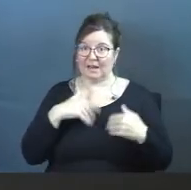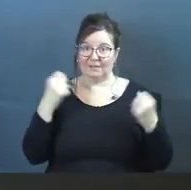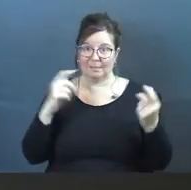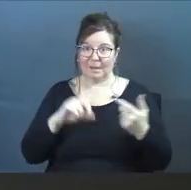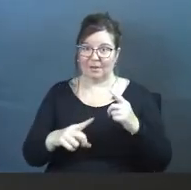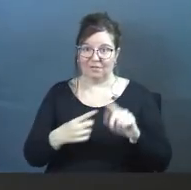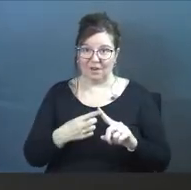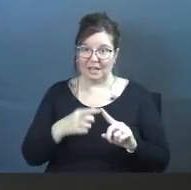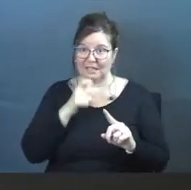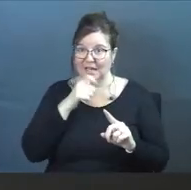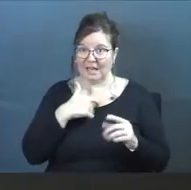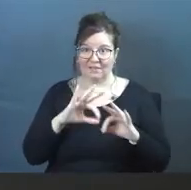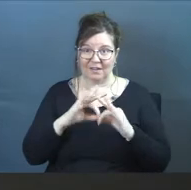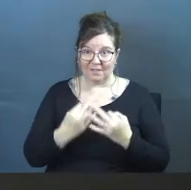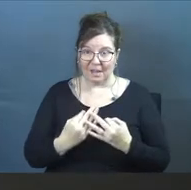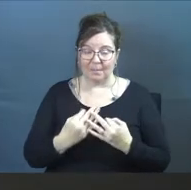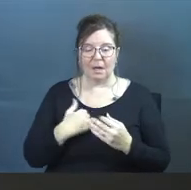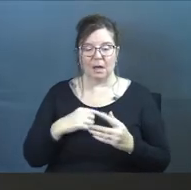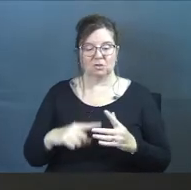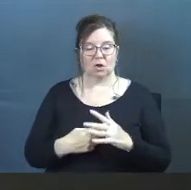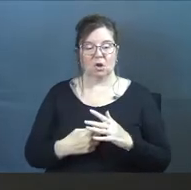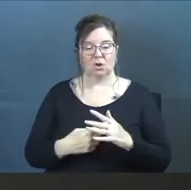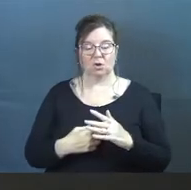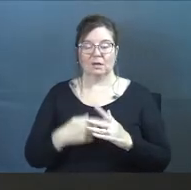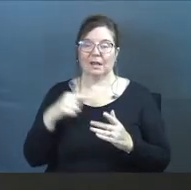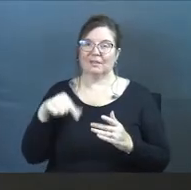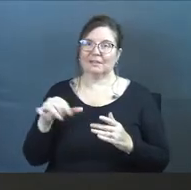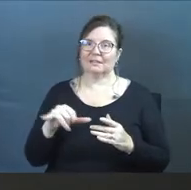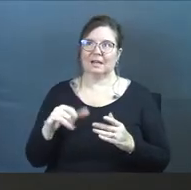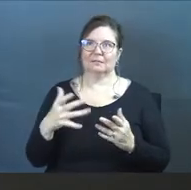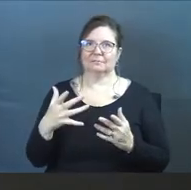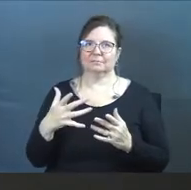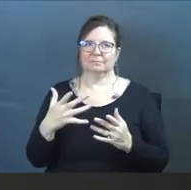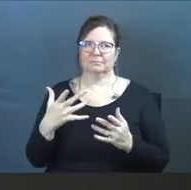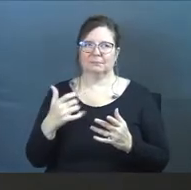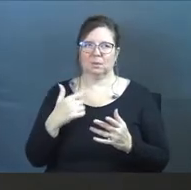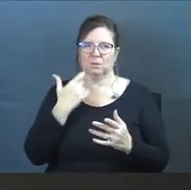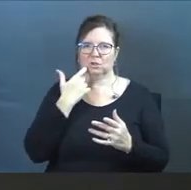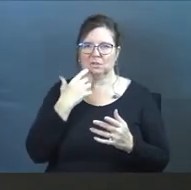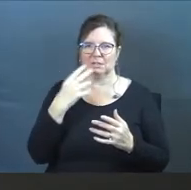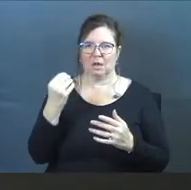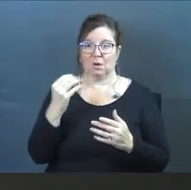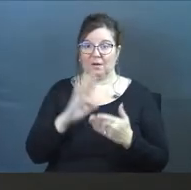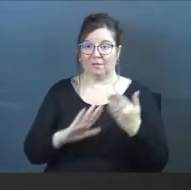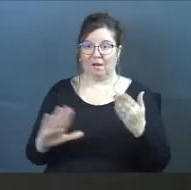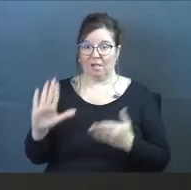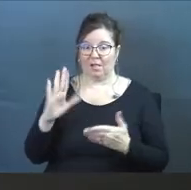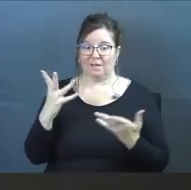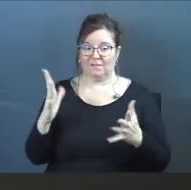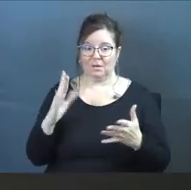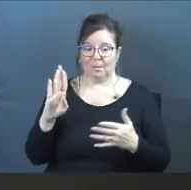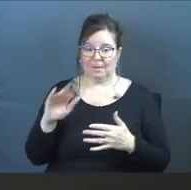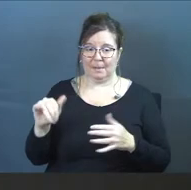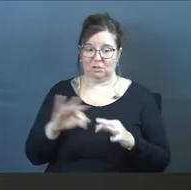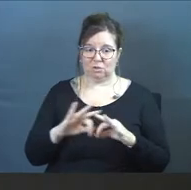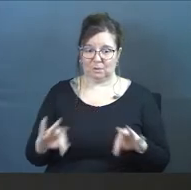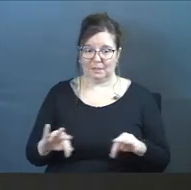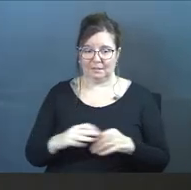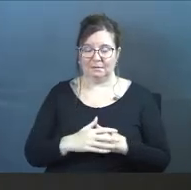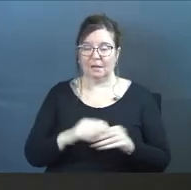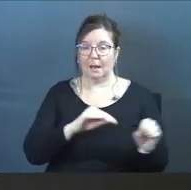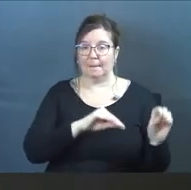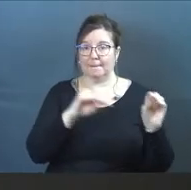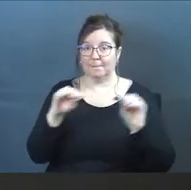many friends and not having family, I started to, and this is like, this was, I was just out of college and finished with my bachelor's degree,